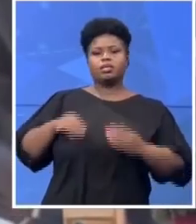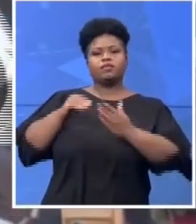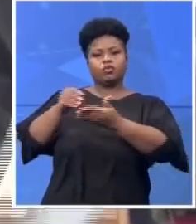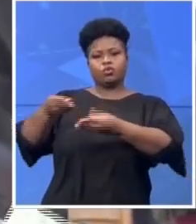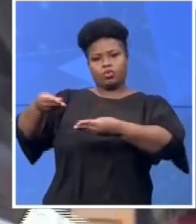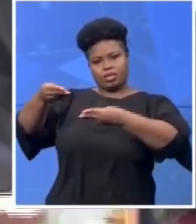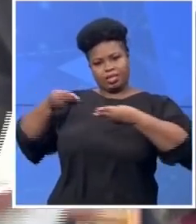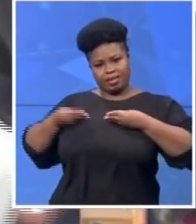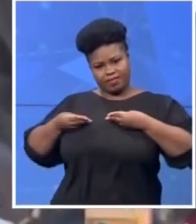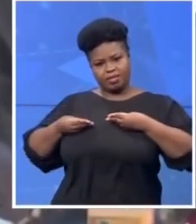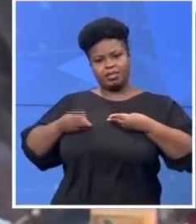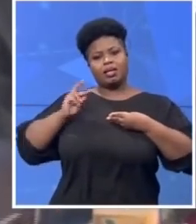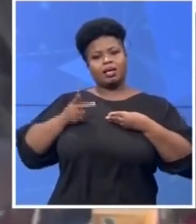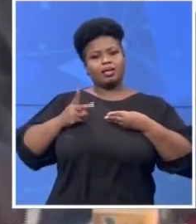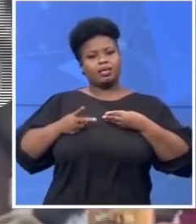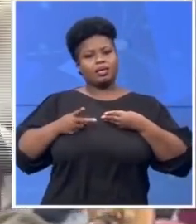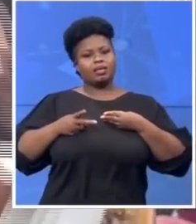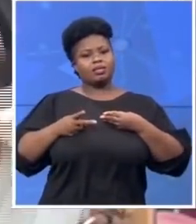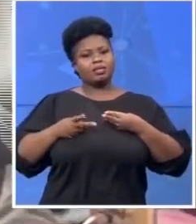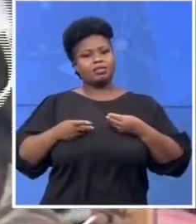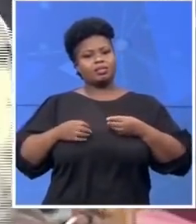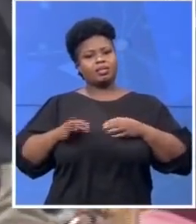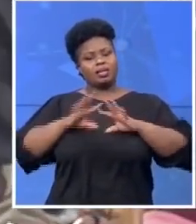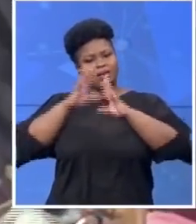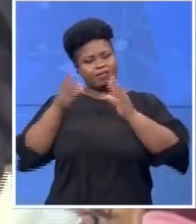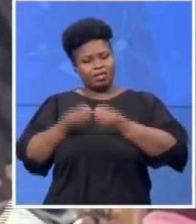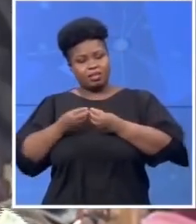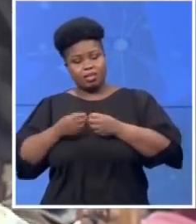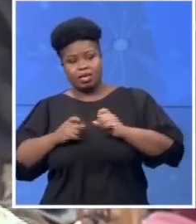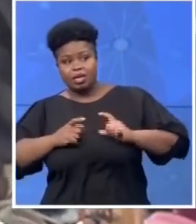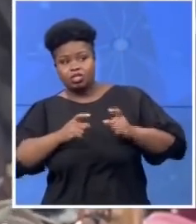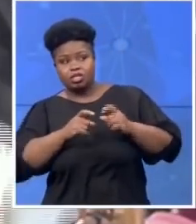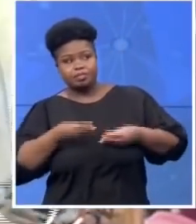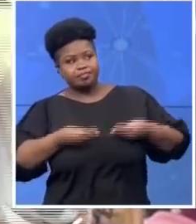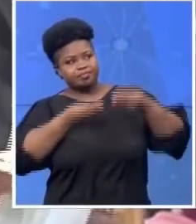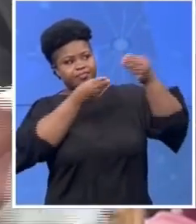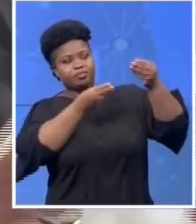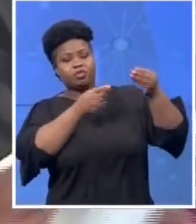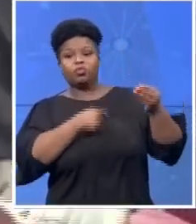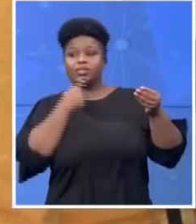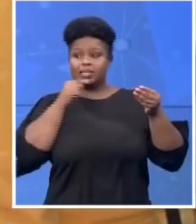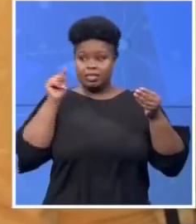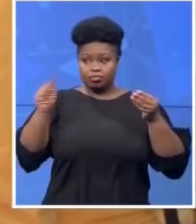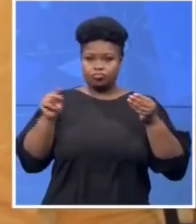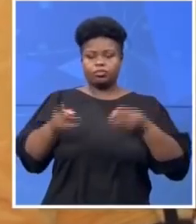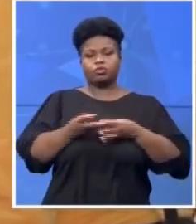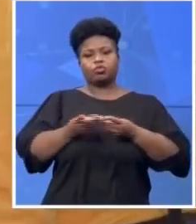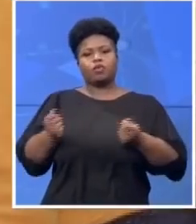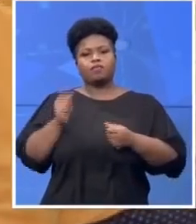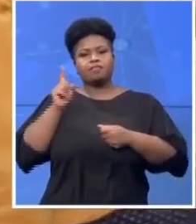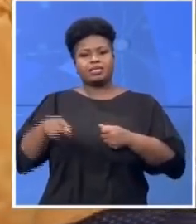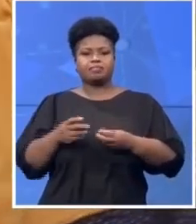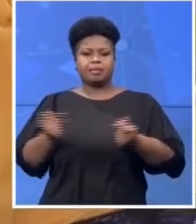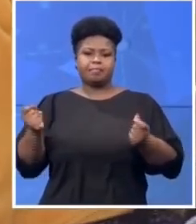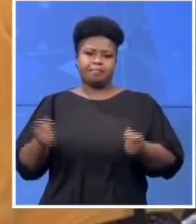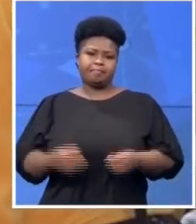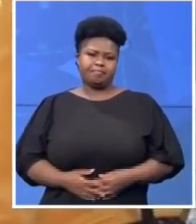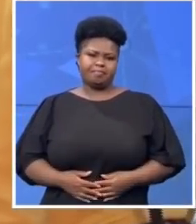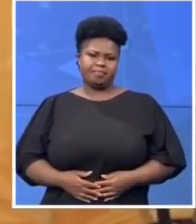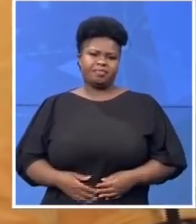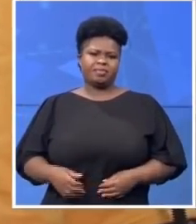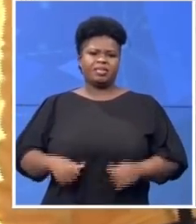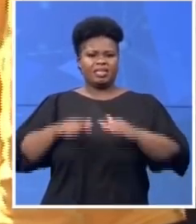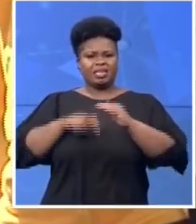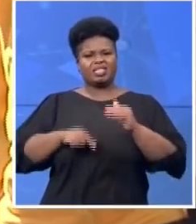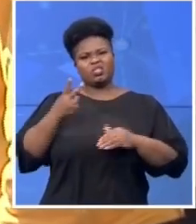agency that your matter needs to be attended to, at least within two weeks. So residents say if their demands are not